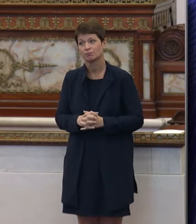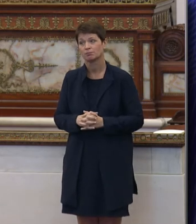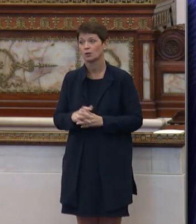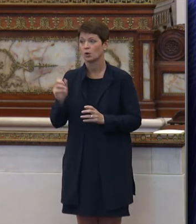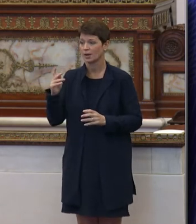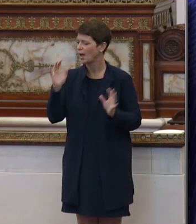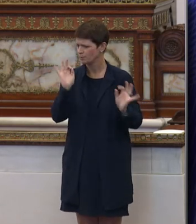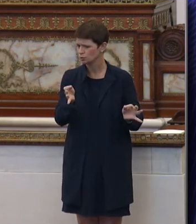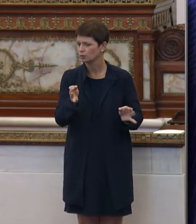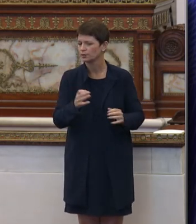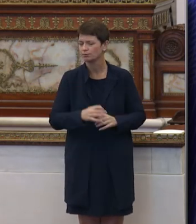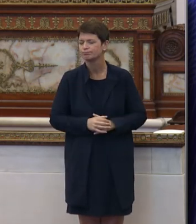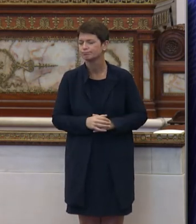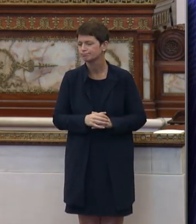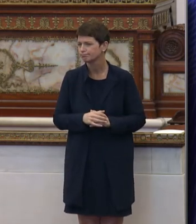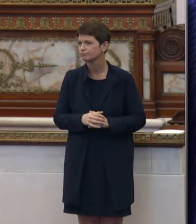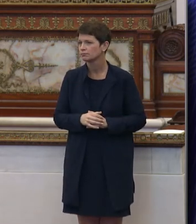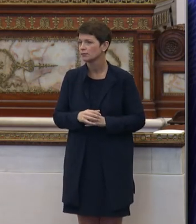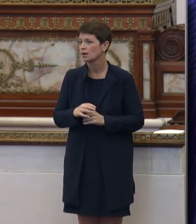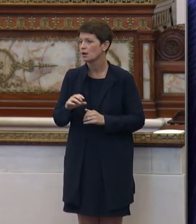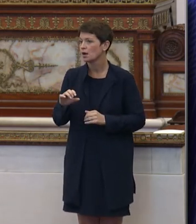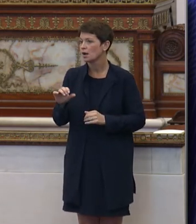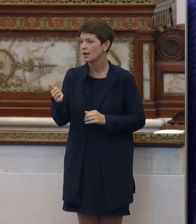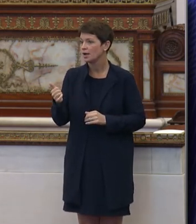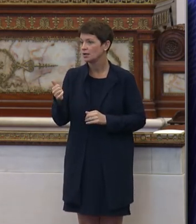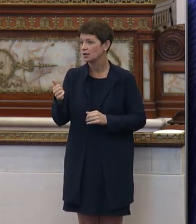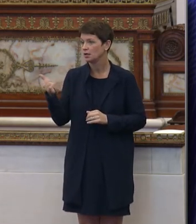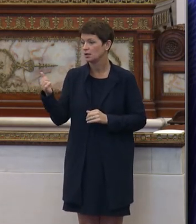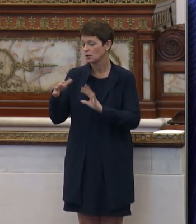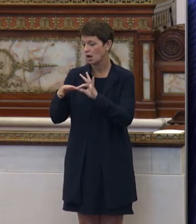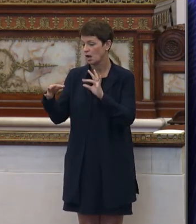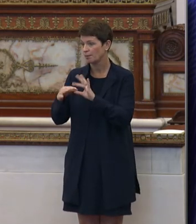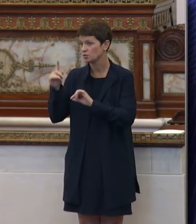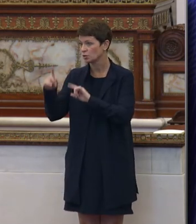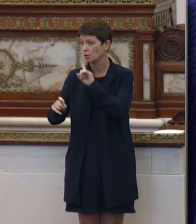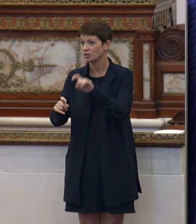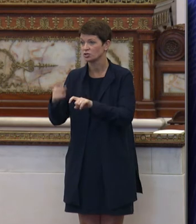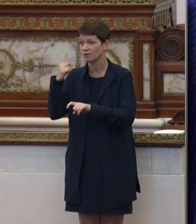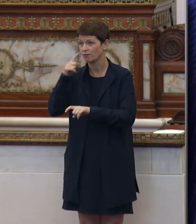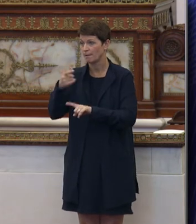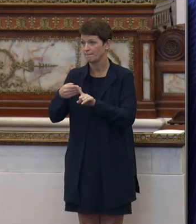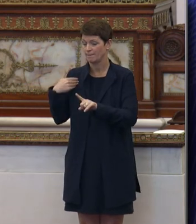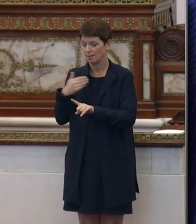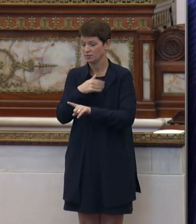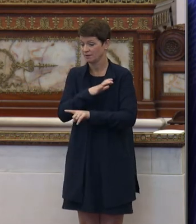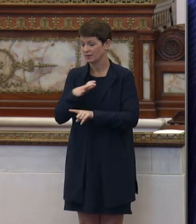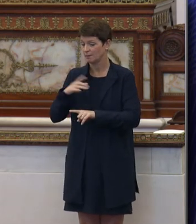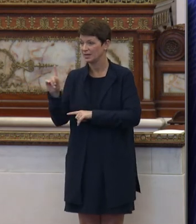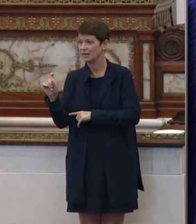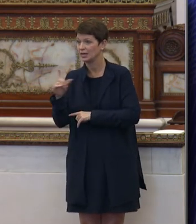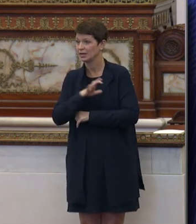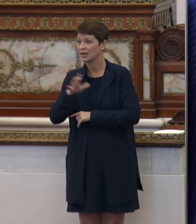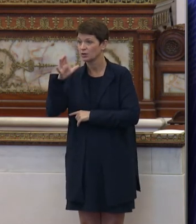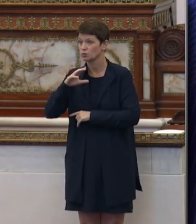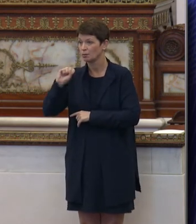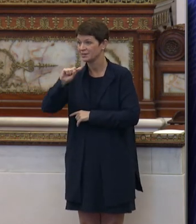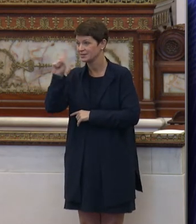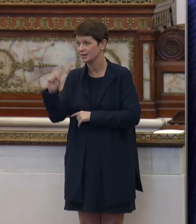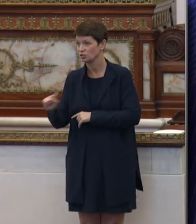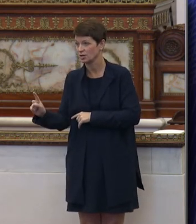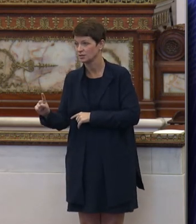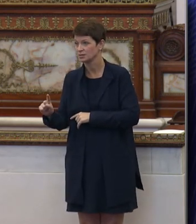Okay. Absolutely. Is there, are there any other comments or questions from members of the committee? Councilman Sanchez?